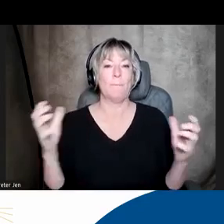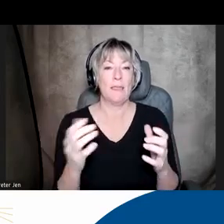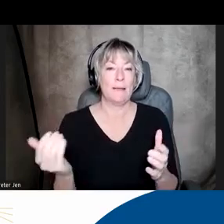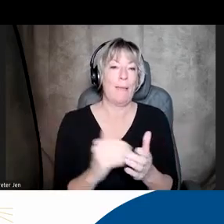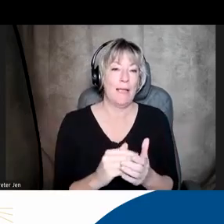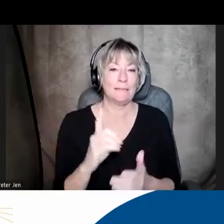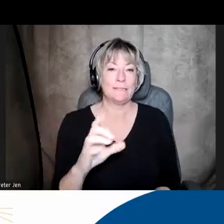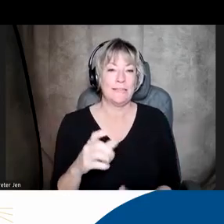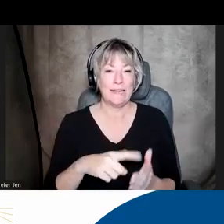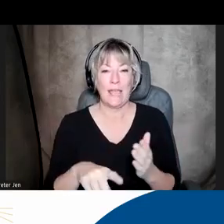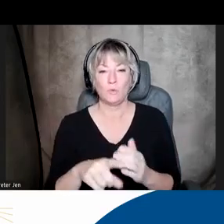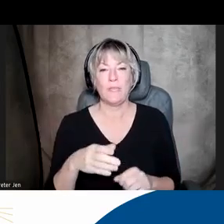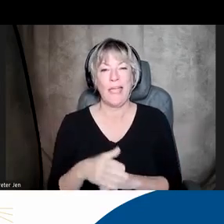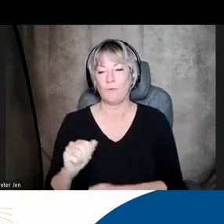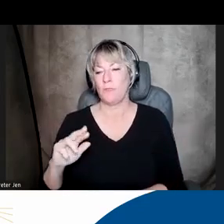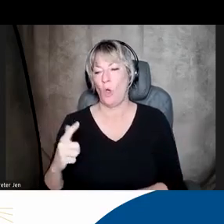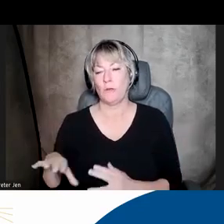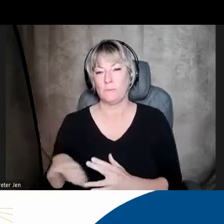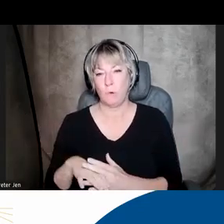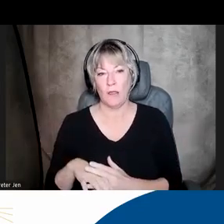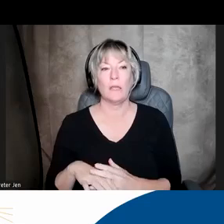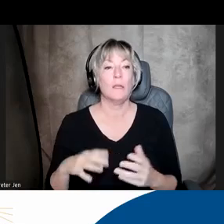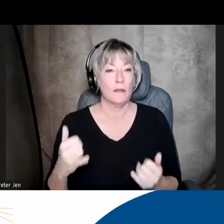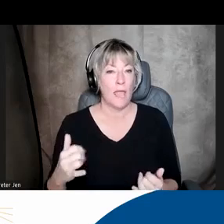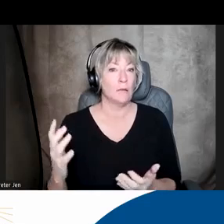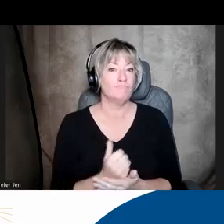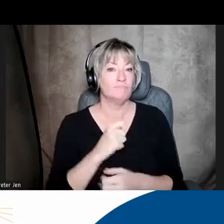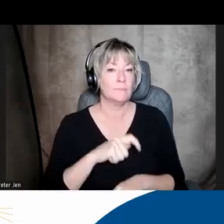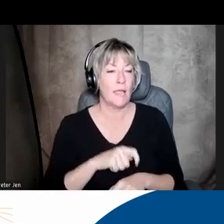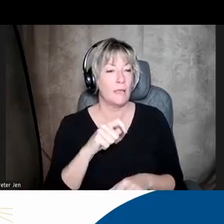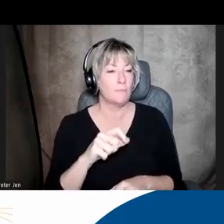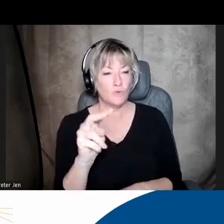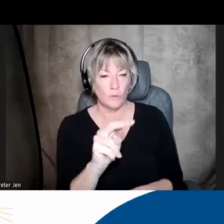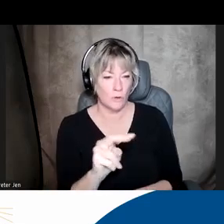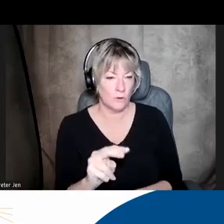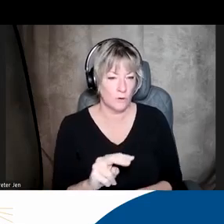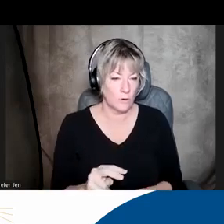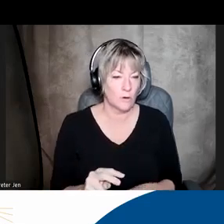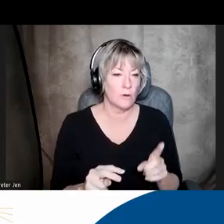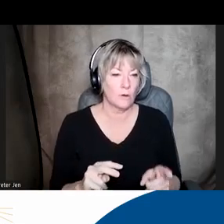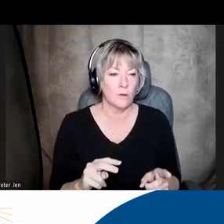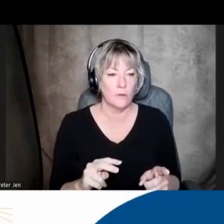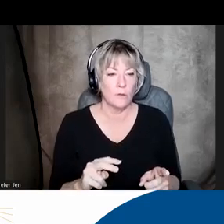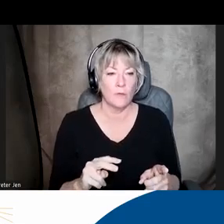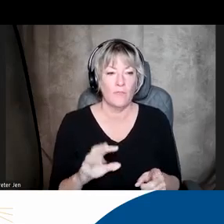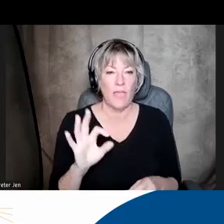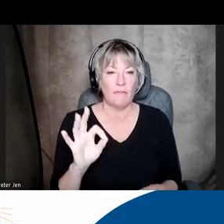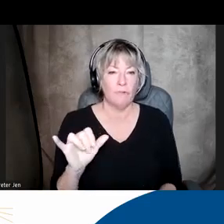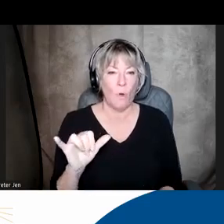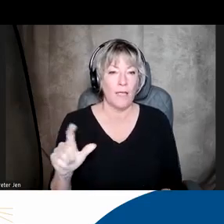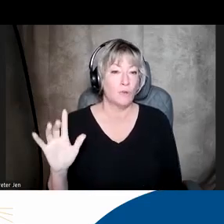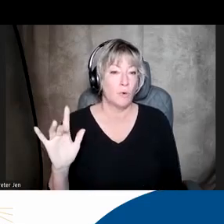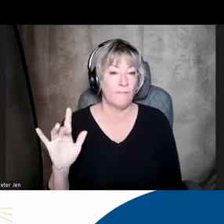after their August recess. So I thought this might be a good time just to kind of look very quickly at the FY25